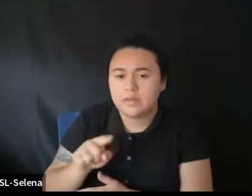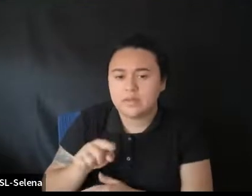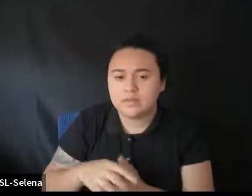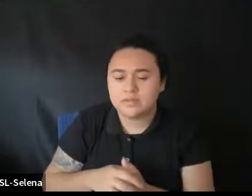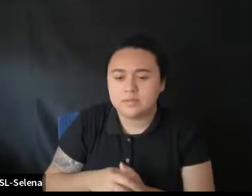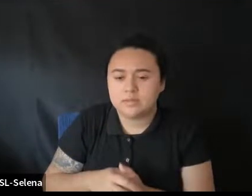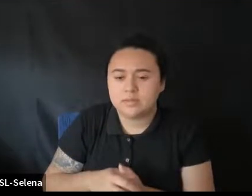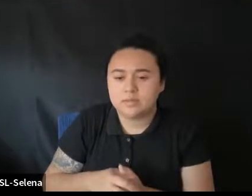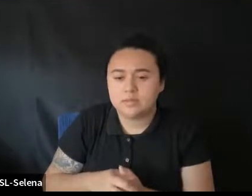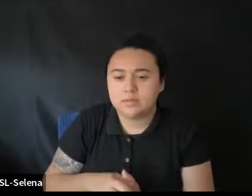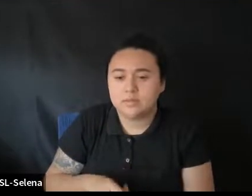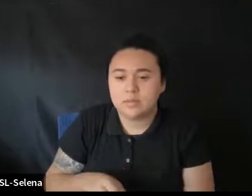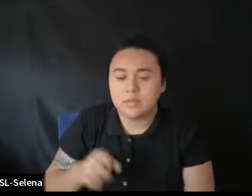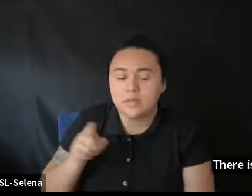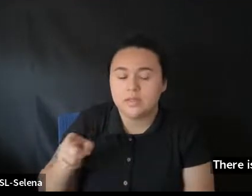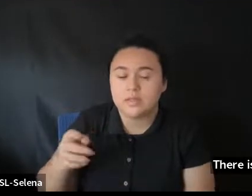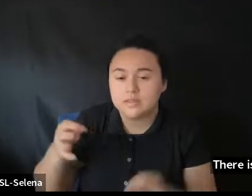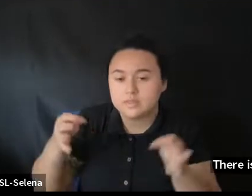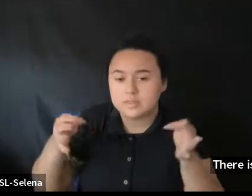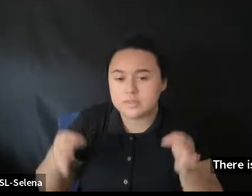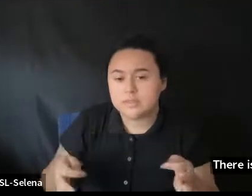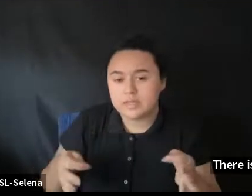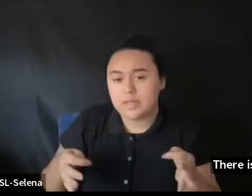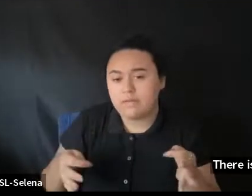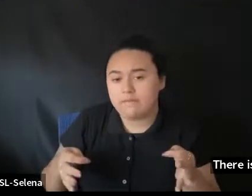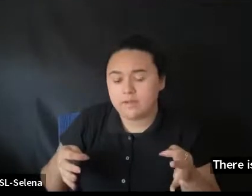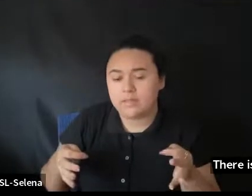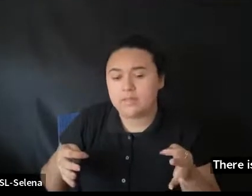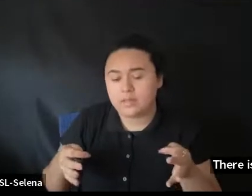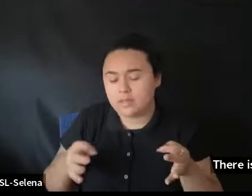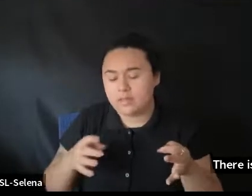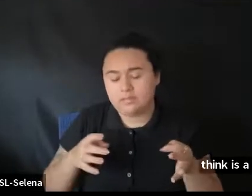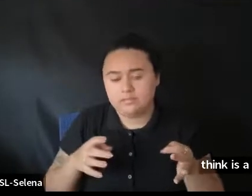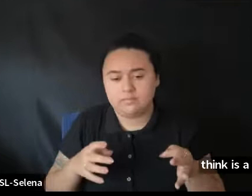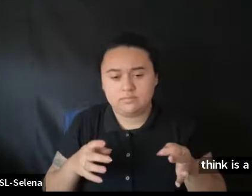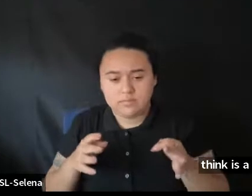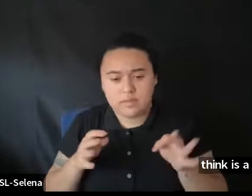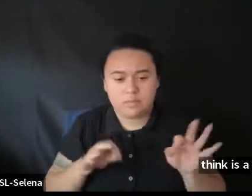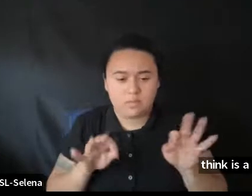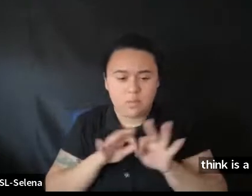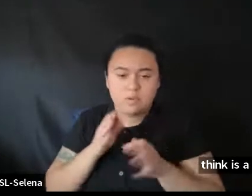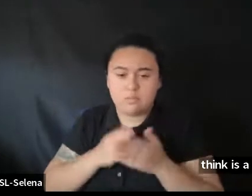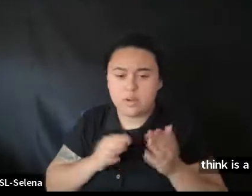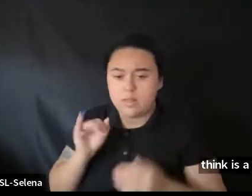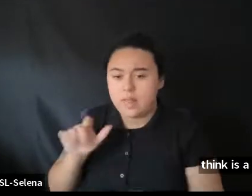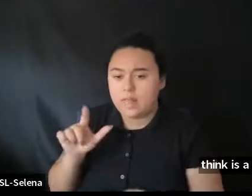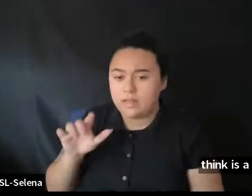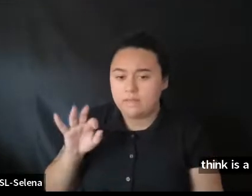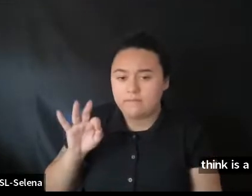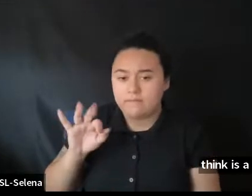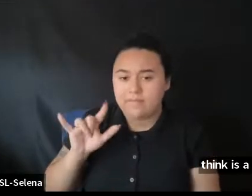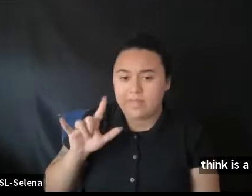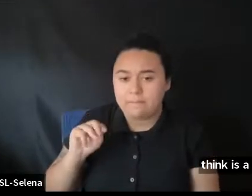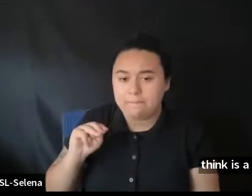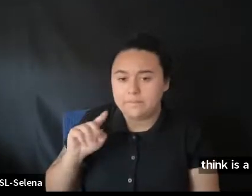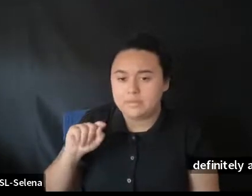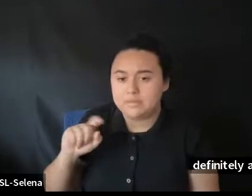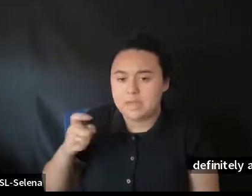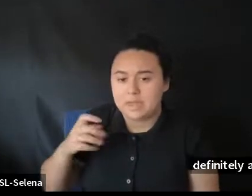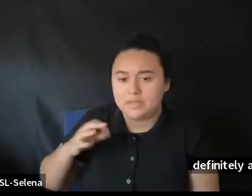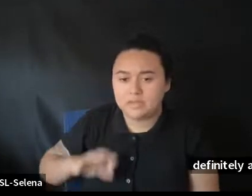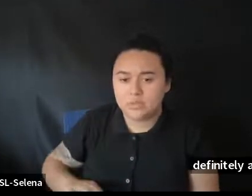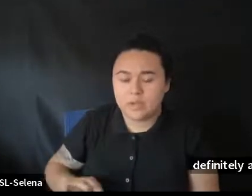Televised news. It is. Definitely. Um. An important part. the Illinois film tax credit. can tell you. And the question.